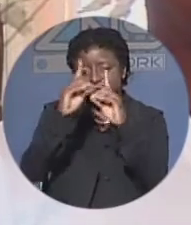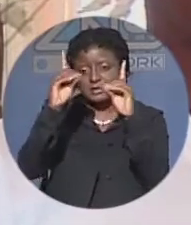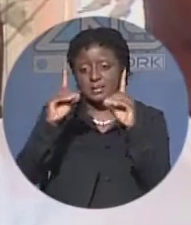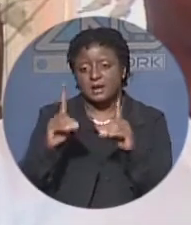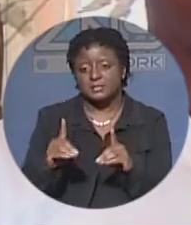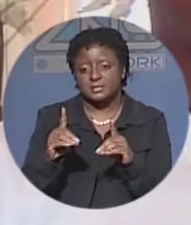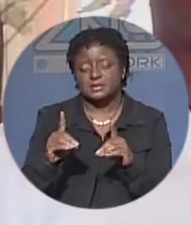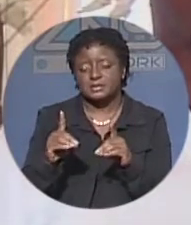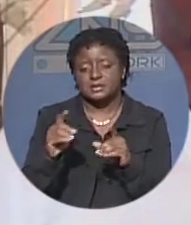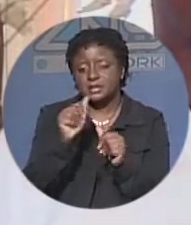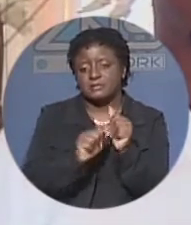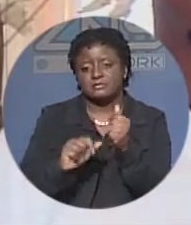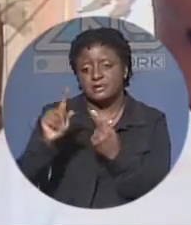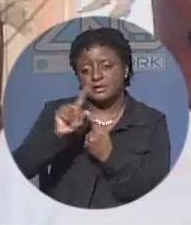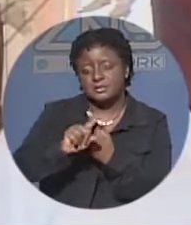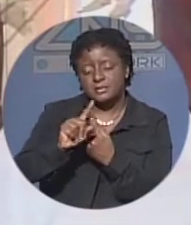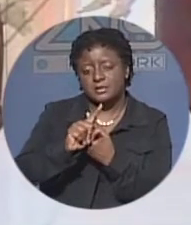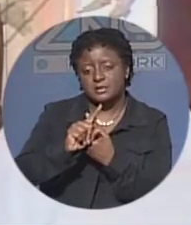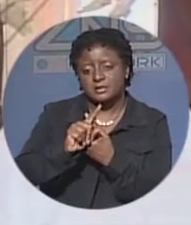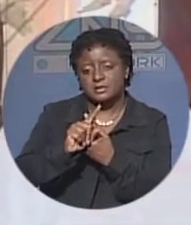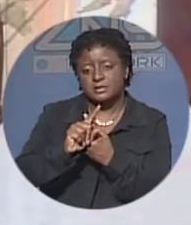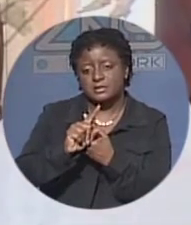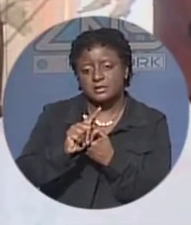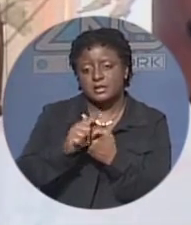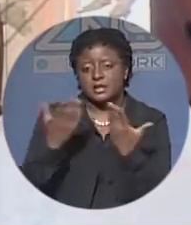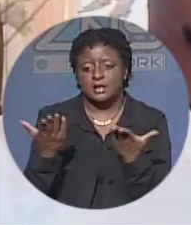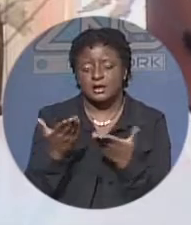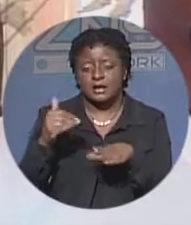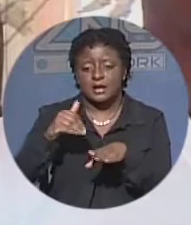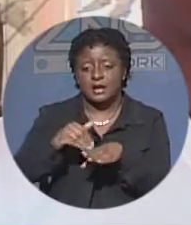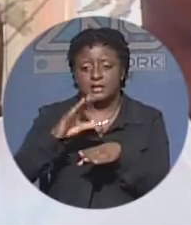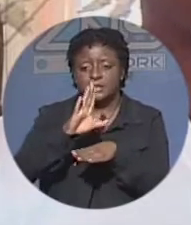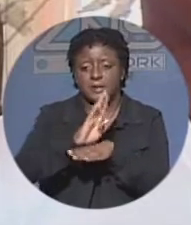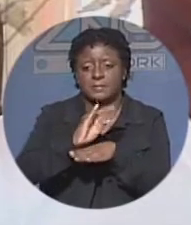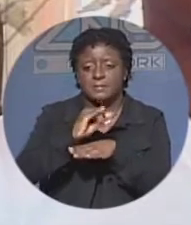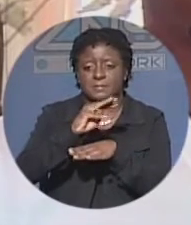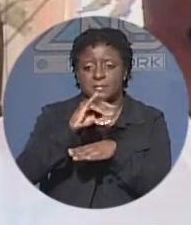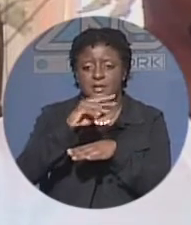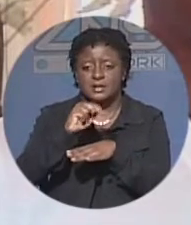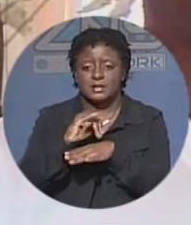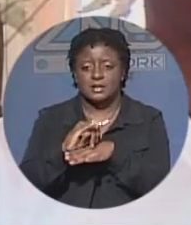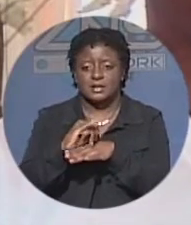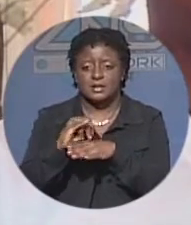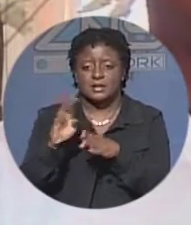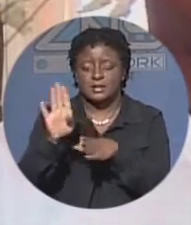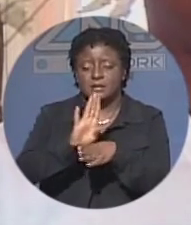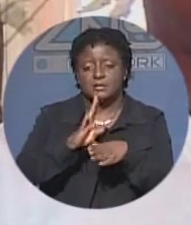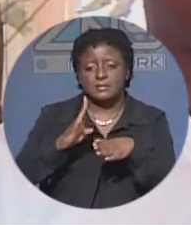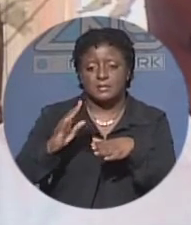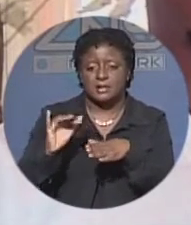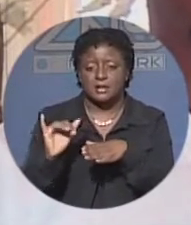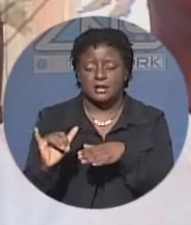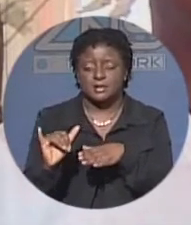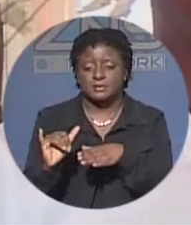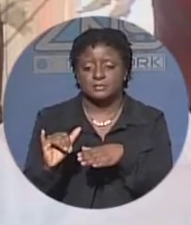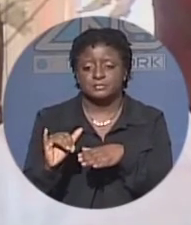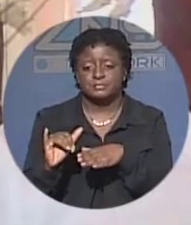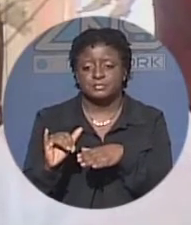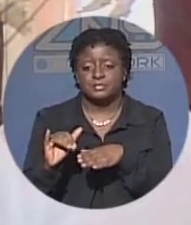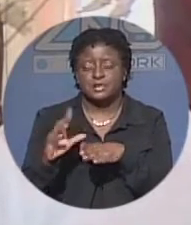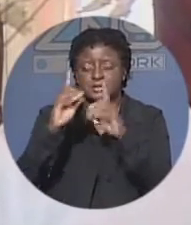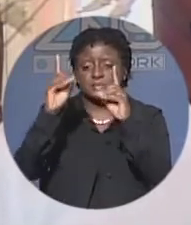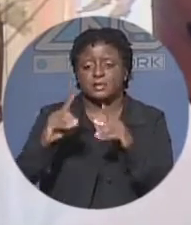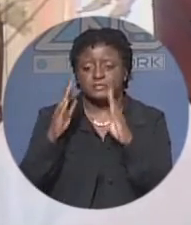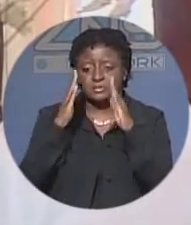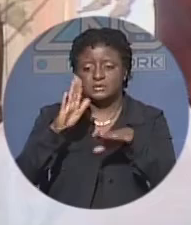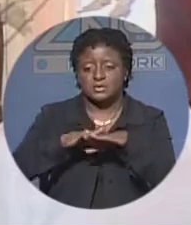happens throughout every month in our organization here at bimini bay we have departments focusing on brand standard training customer service